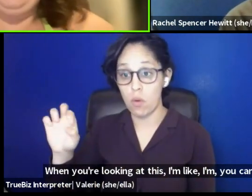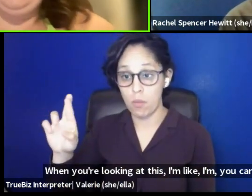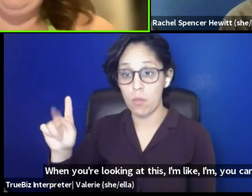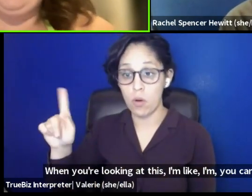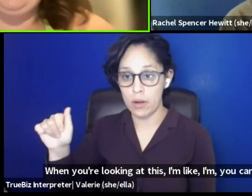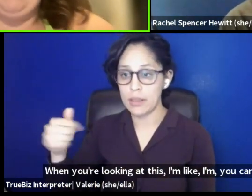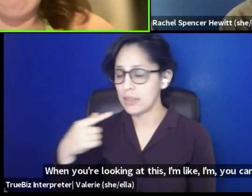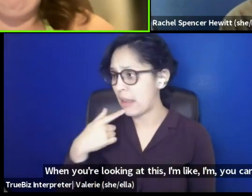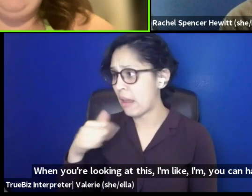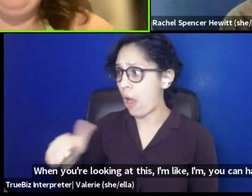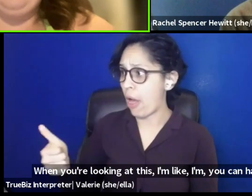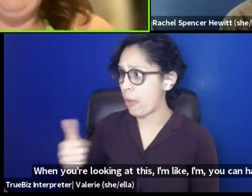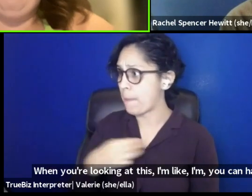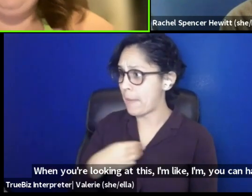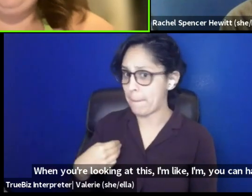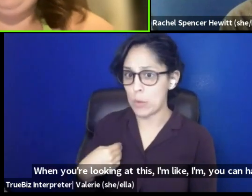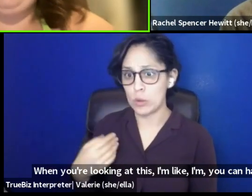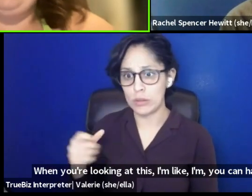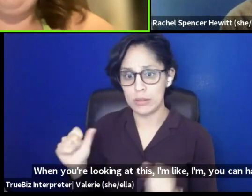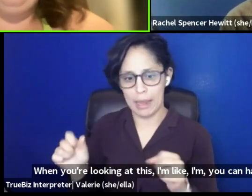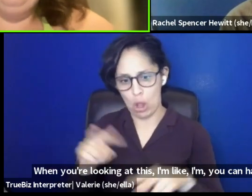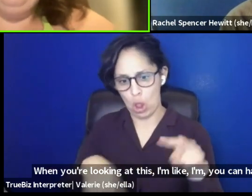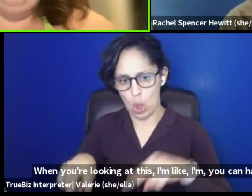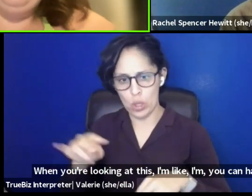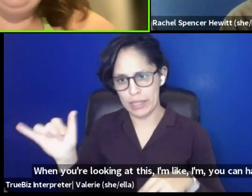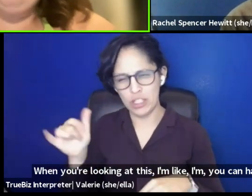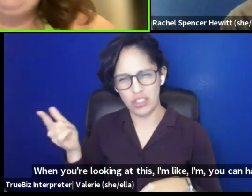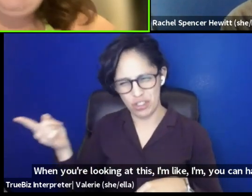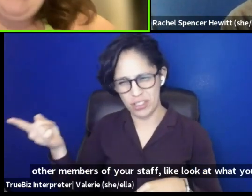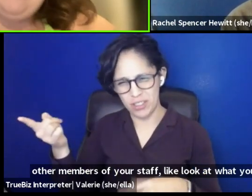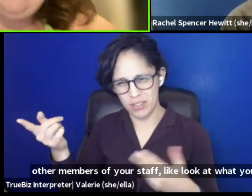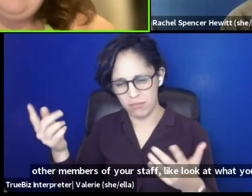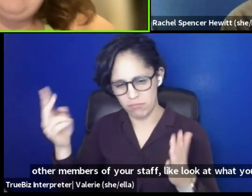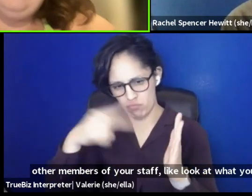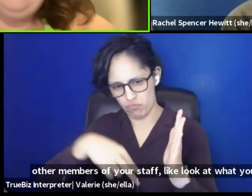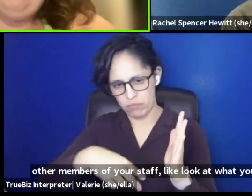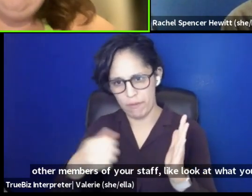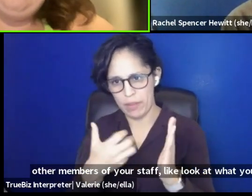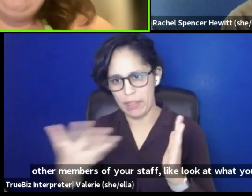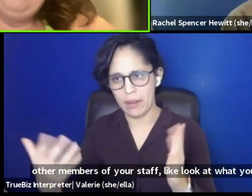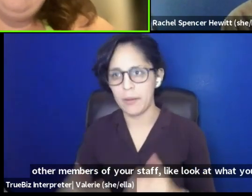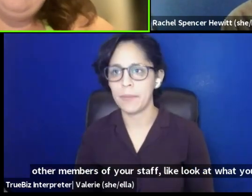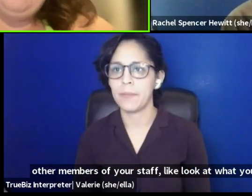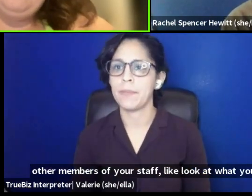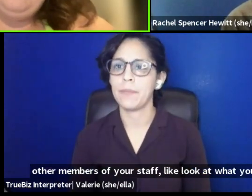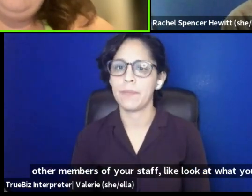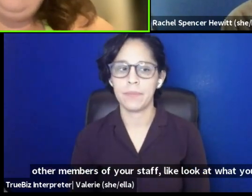other members of your staff, like look at what you're using just to see if it inspires anything too.